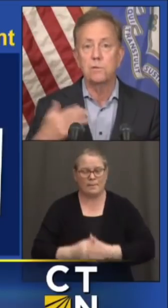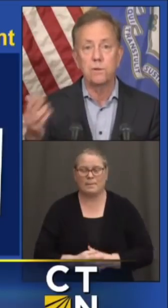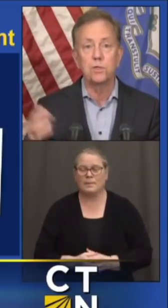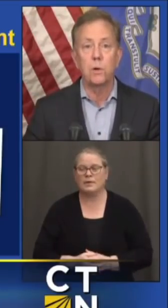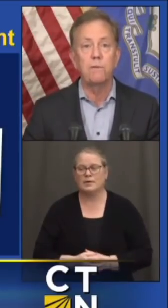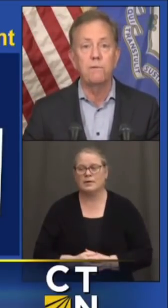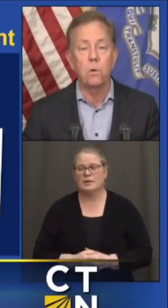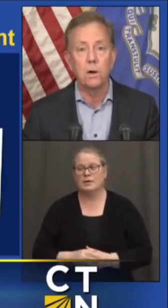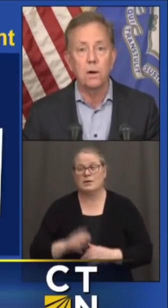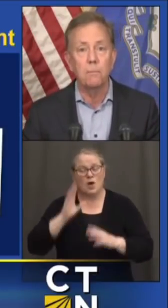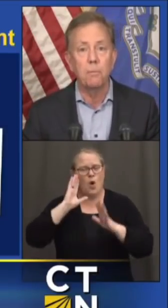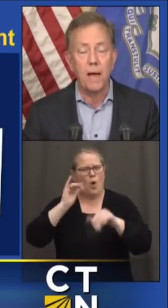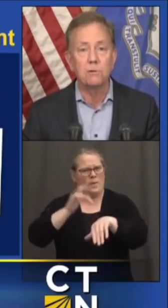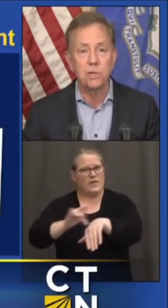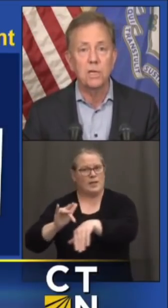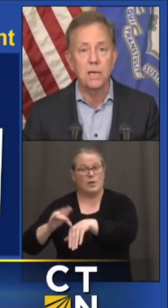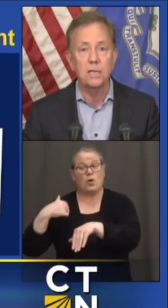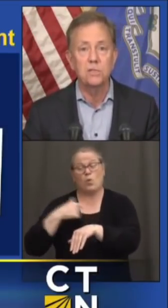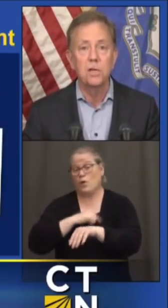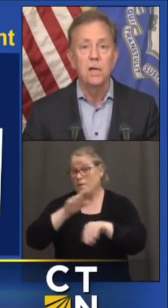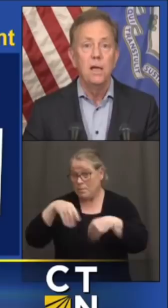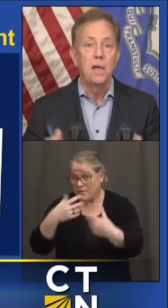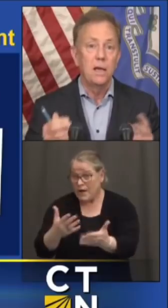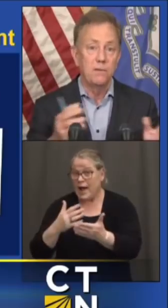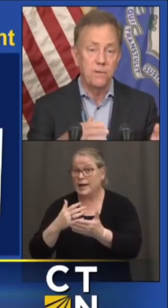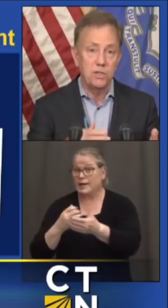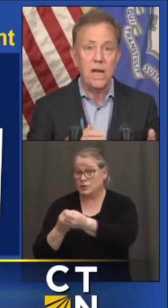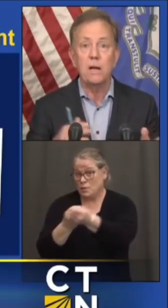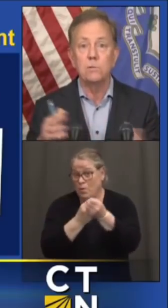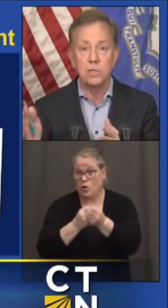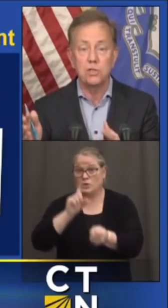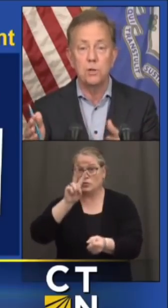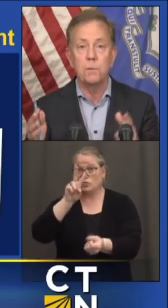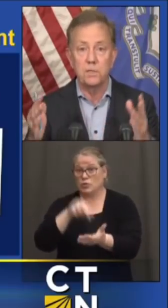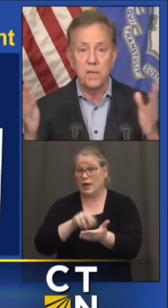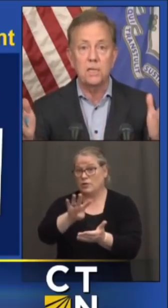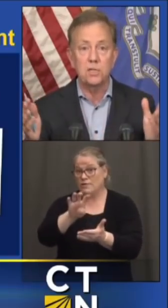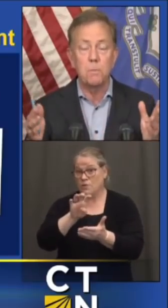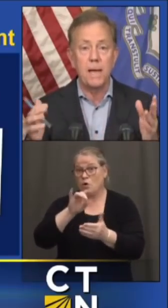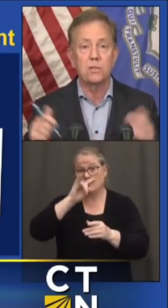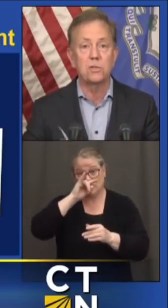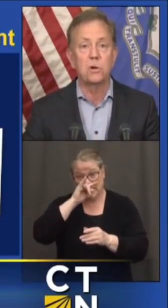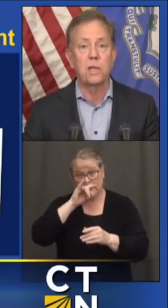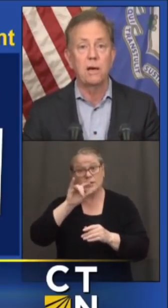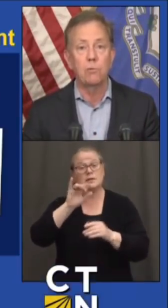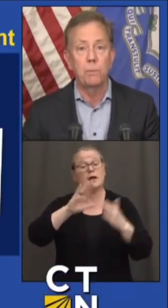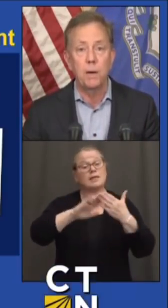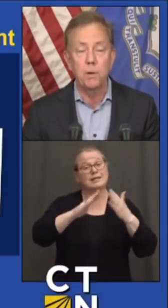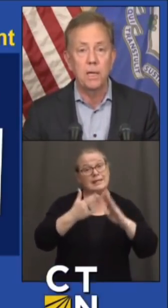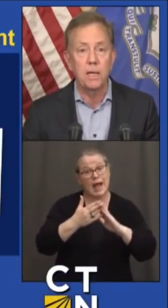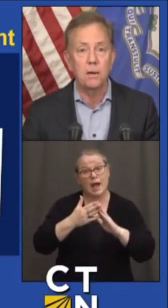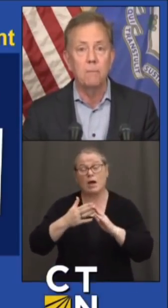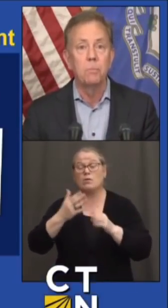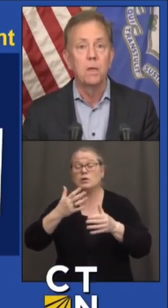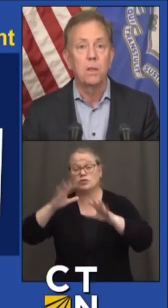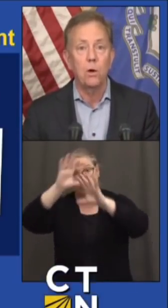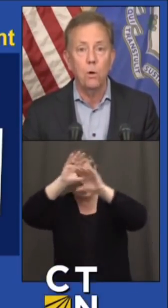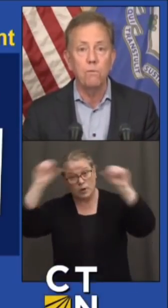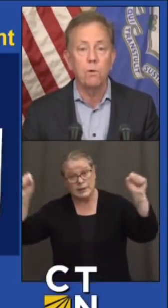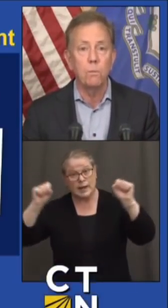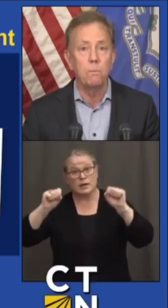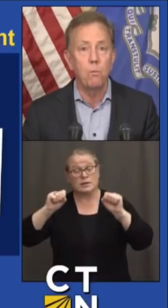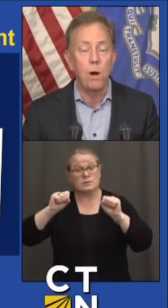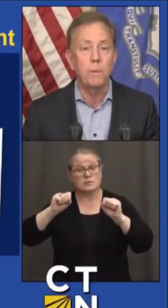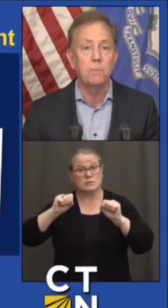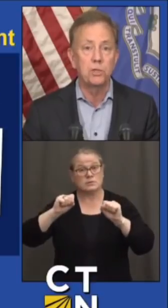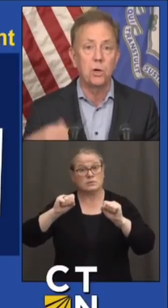resources for 24,000 kids. And if towns and superintendents match us on that, we'll be able to get the